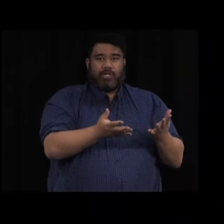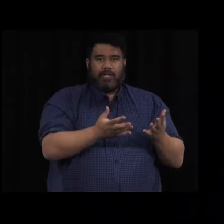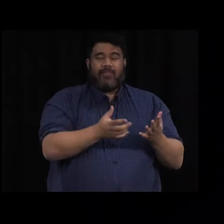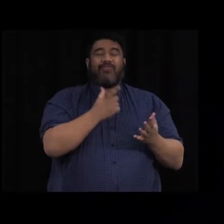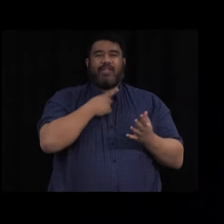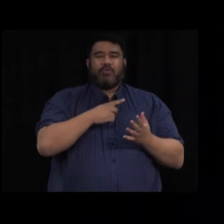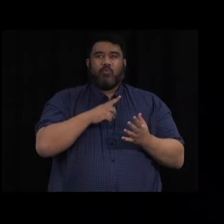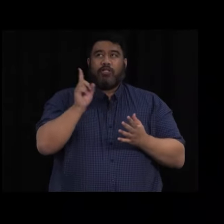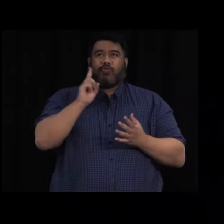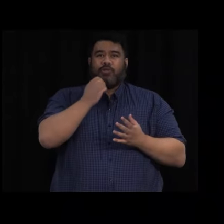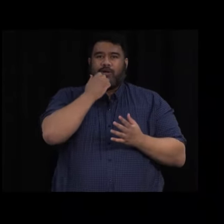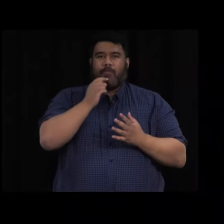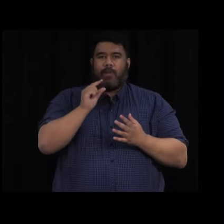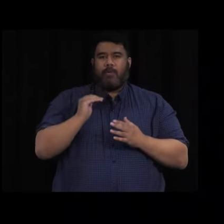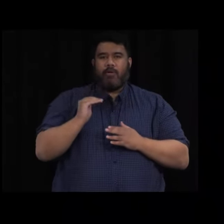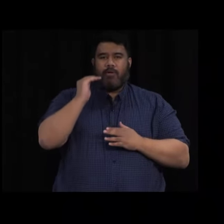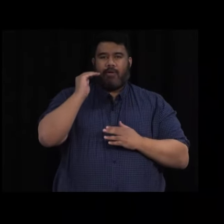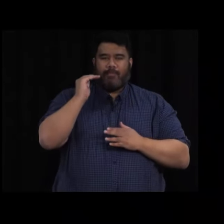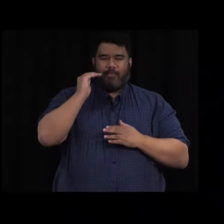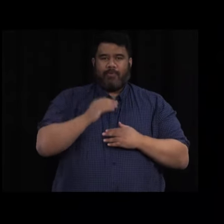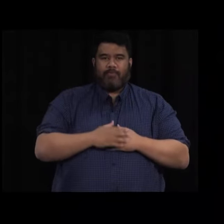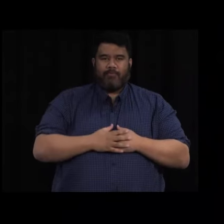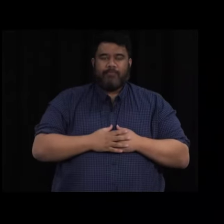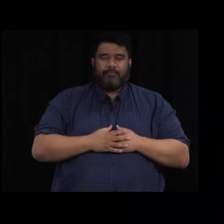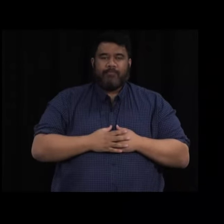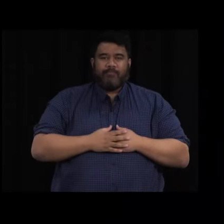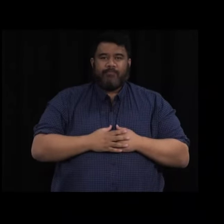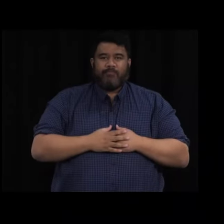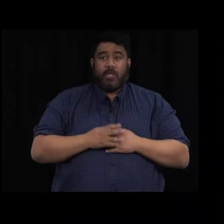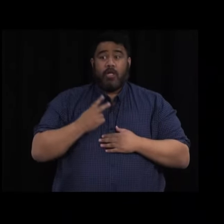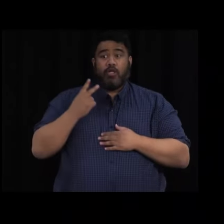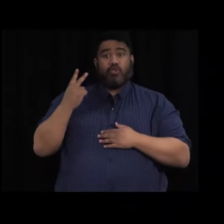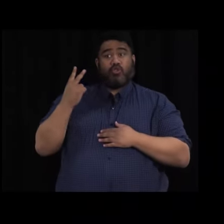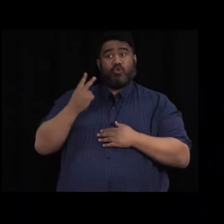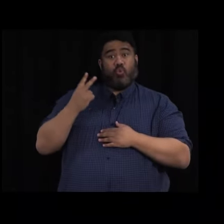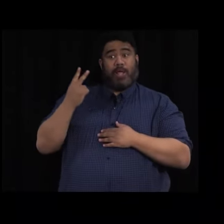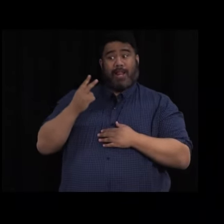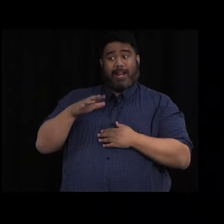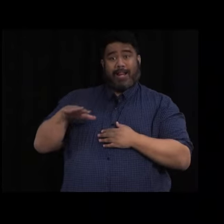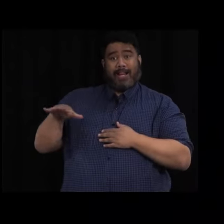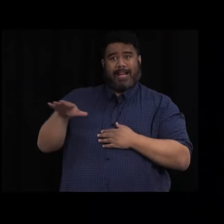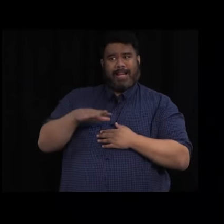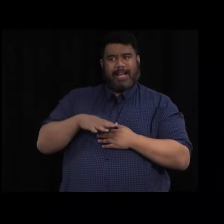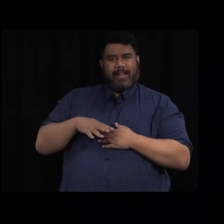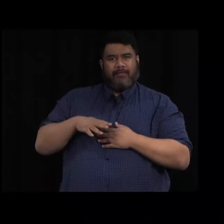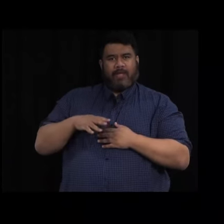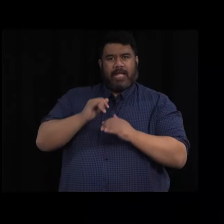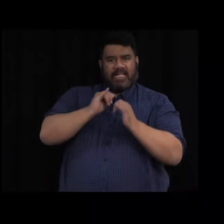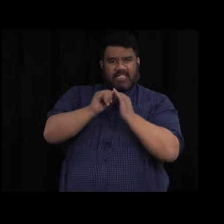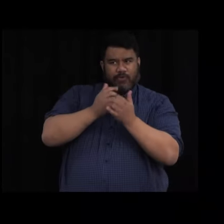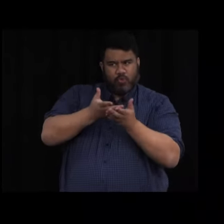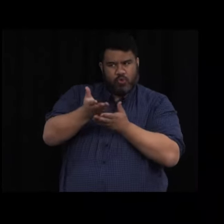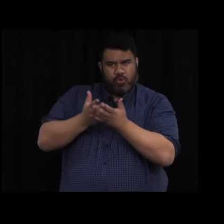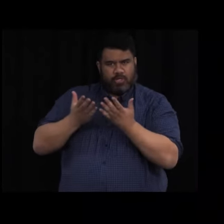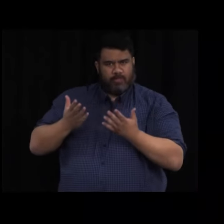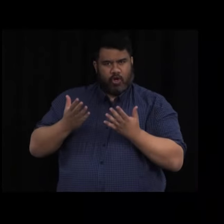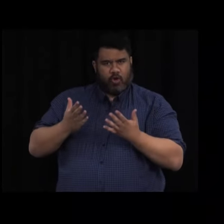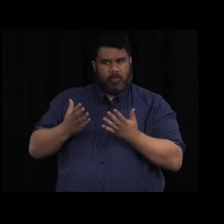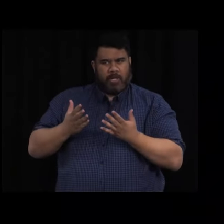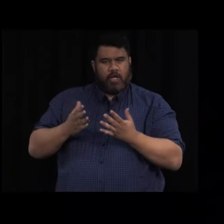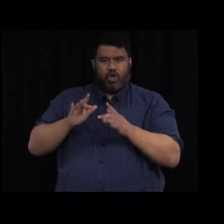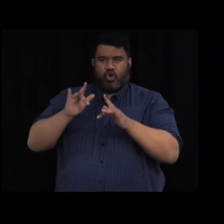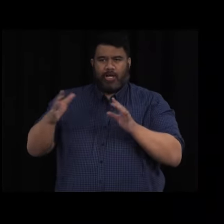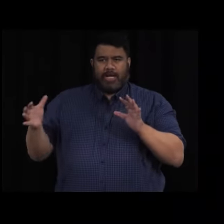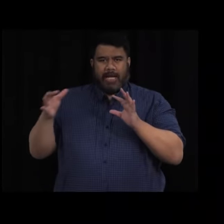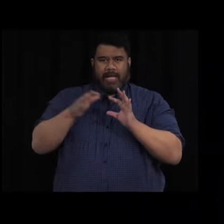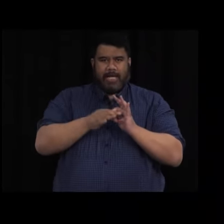through in the number today. Now, presently, there are 12 cases that are unlinked and interviews are underway, but what I would say,